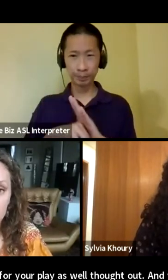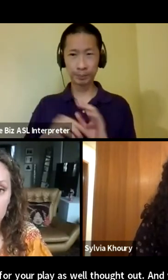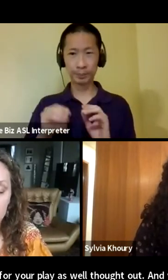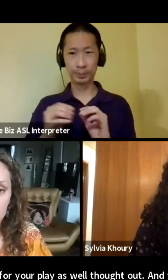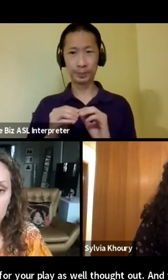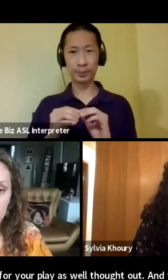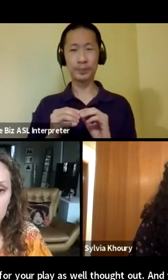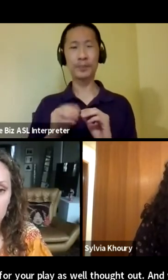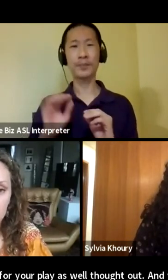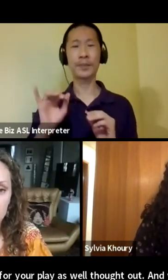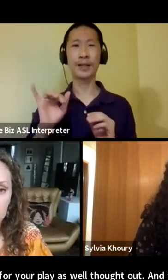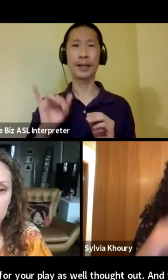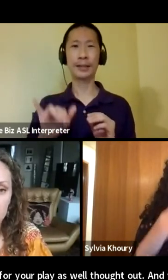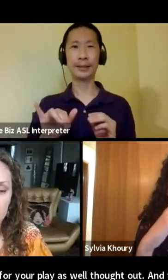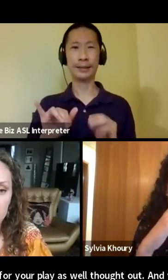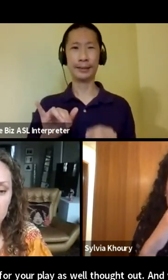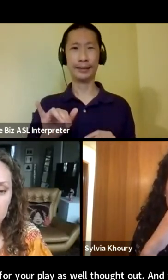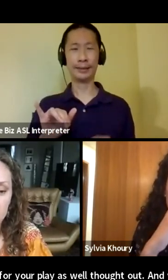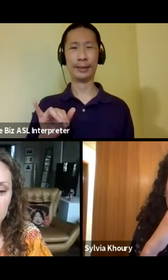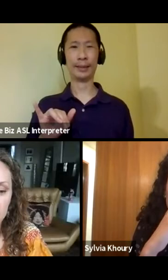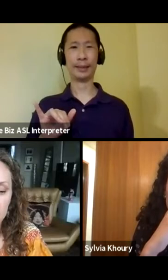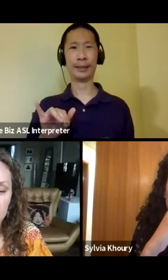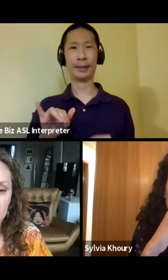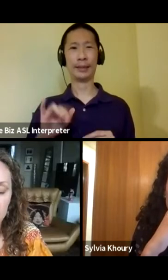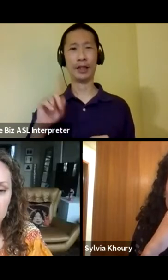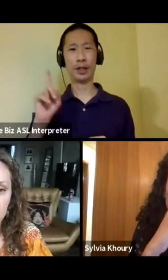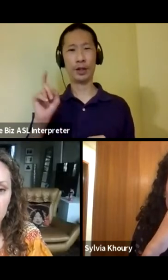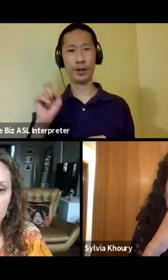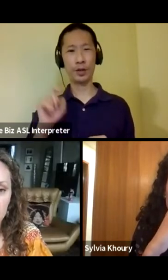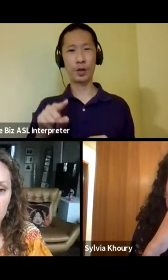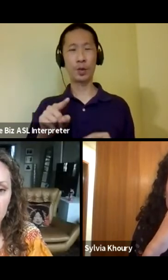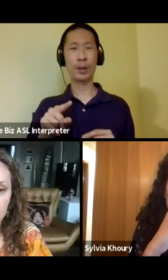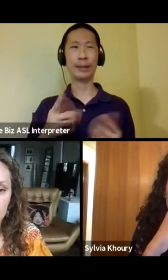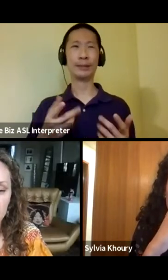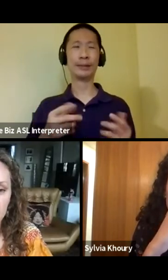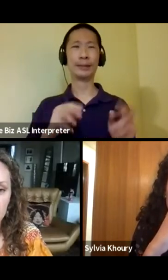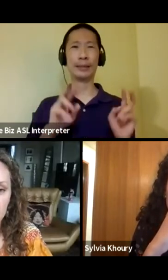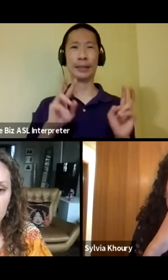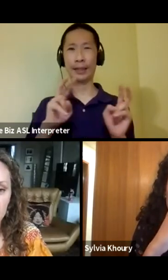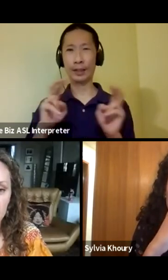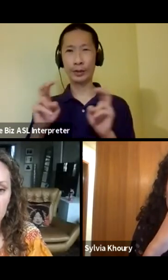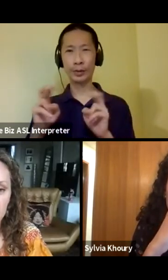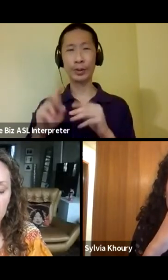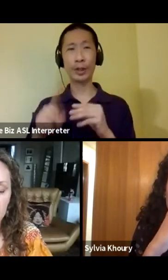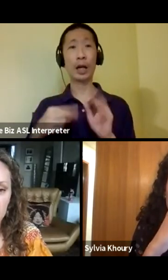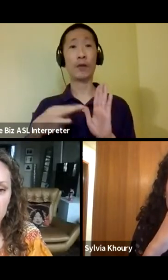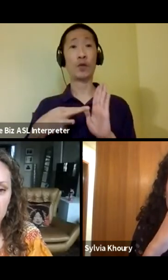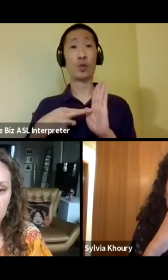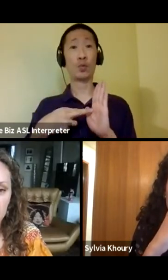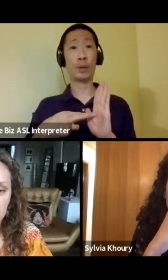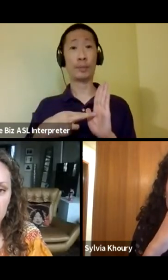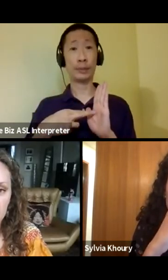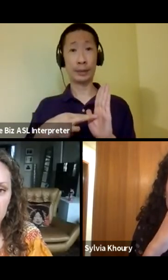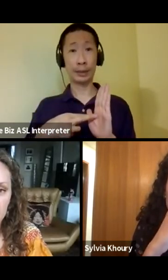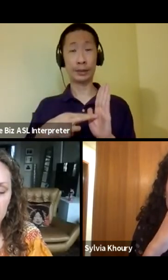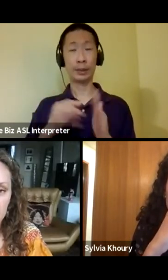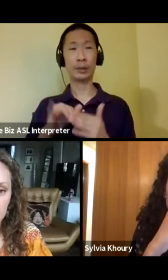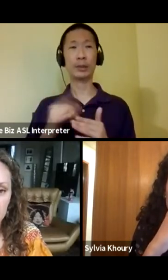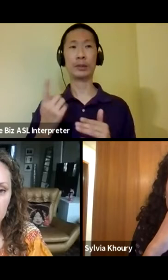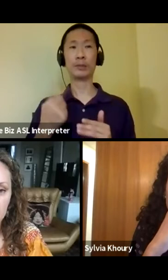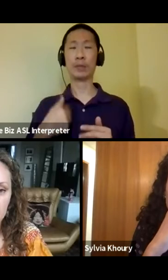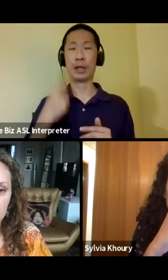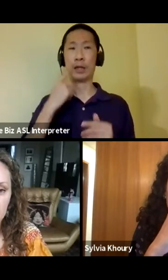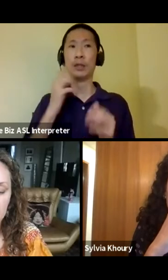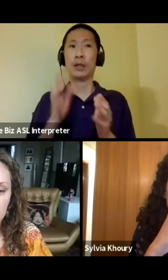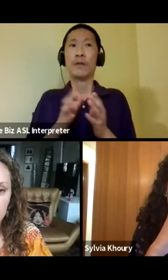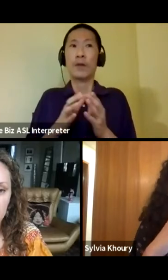uh, the, the question issue of representation is something I think about a